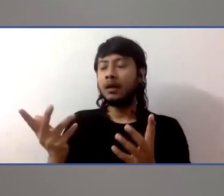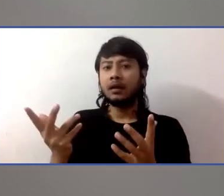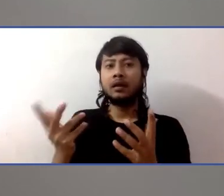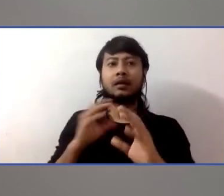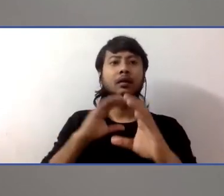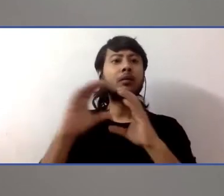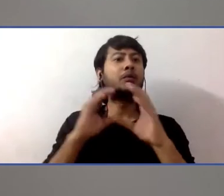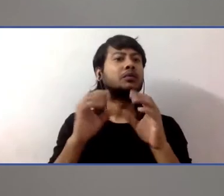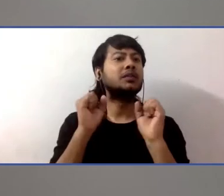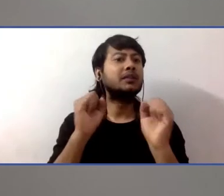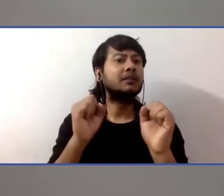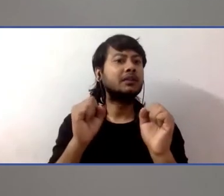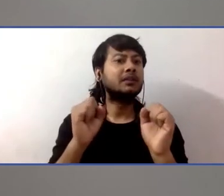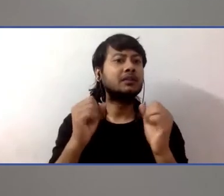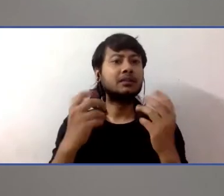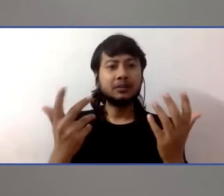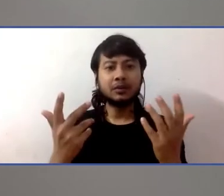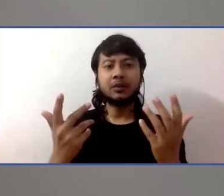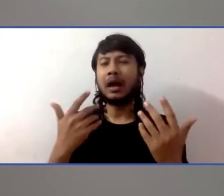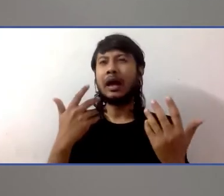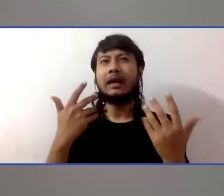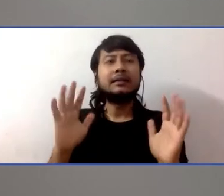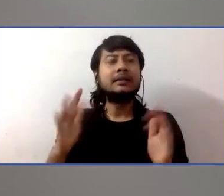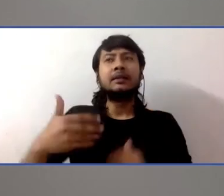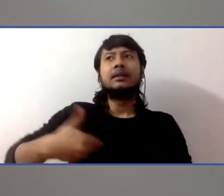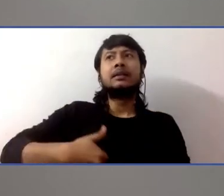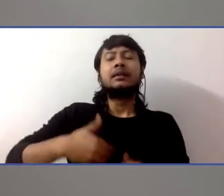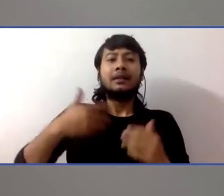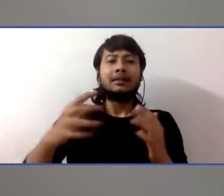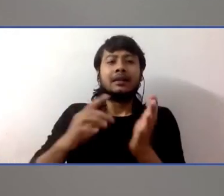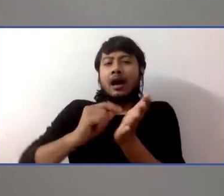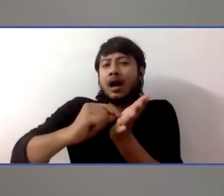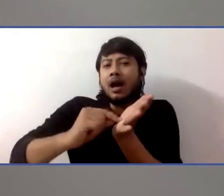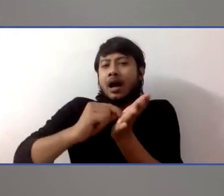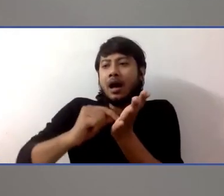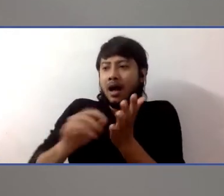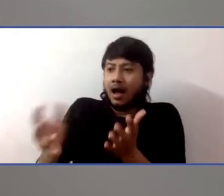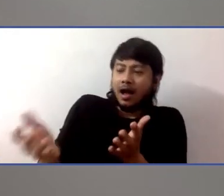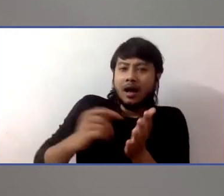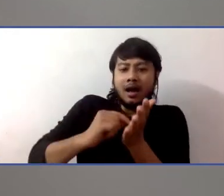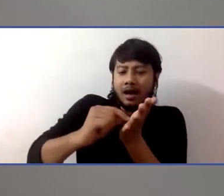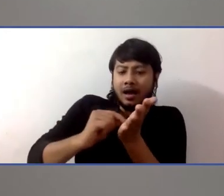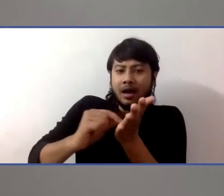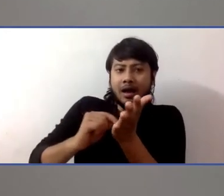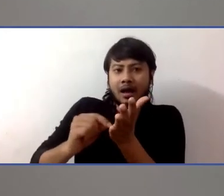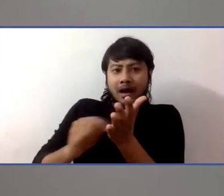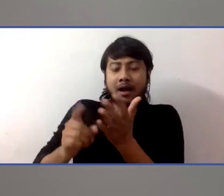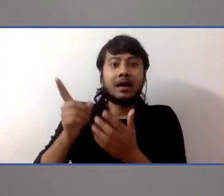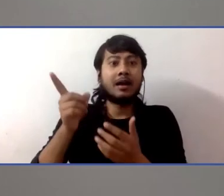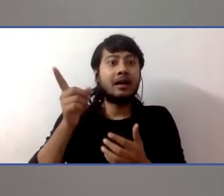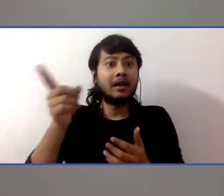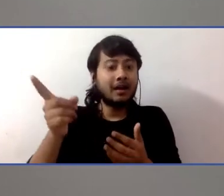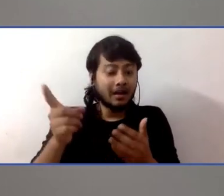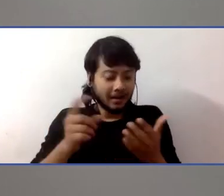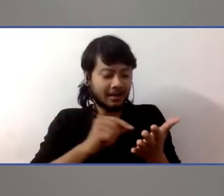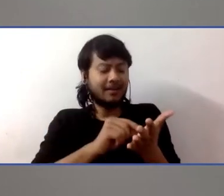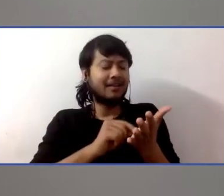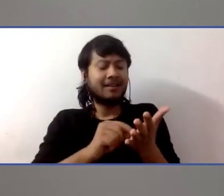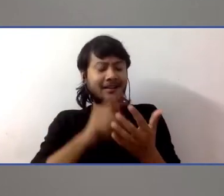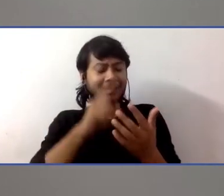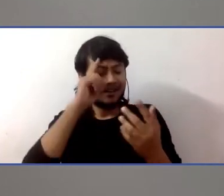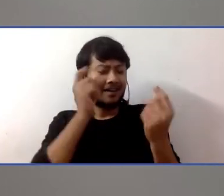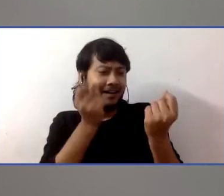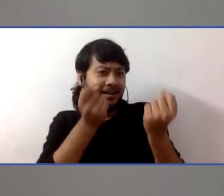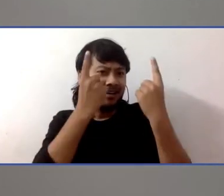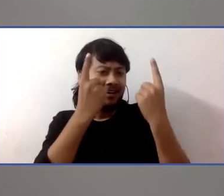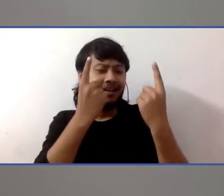instinctively took his hand and started tracing one letter at a time on his palm. It worked. He understood me. And over